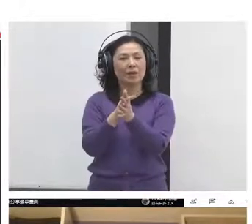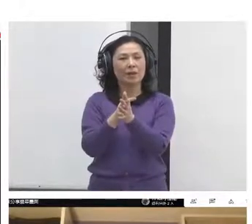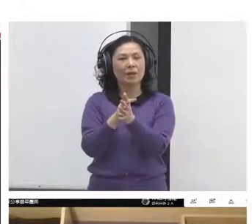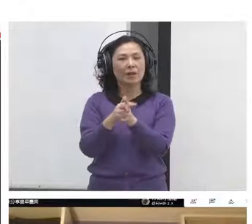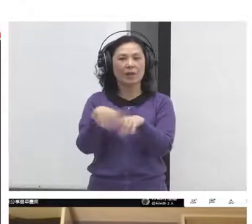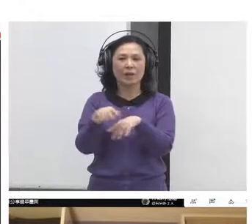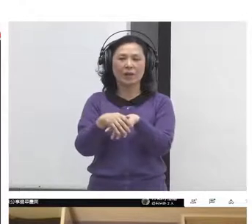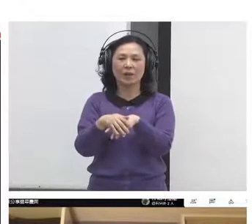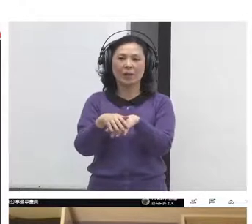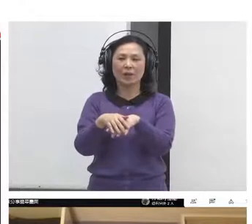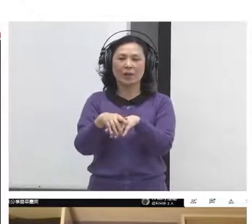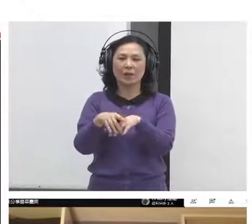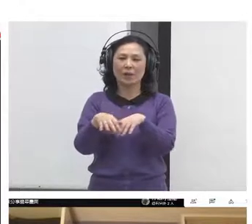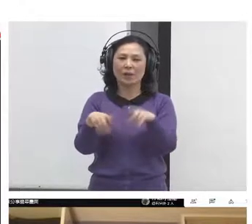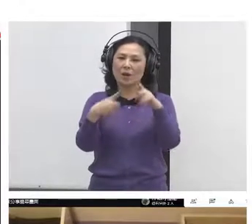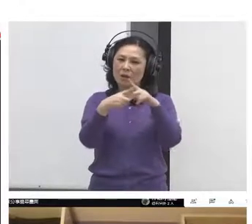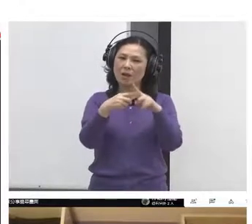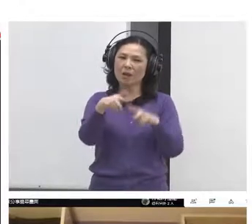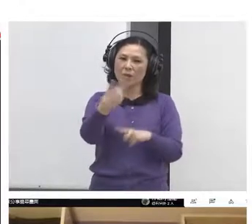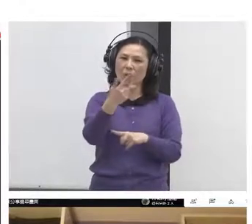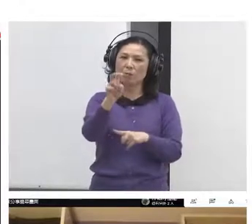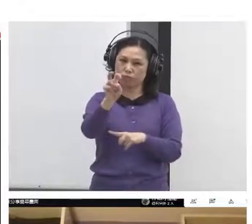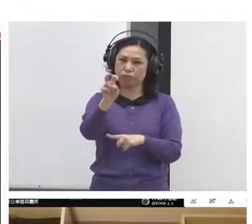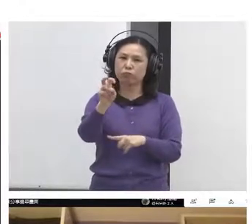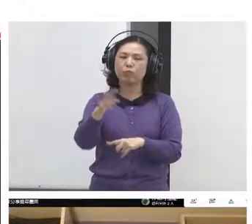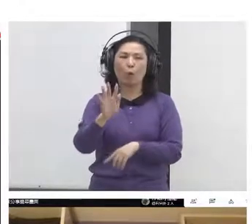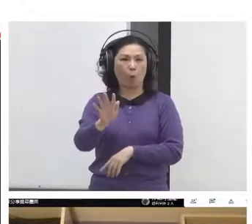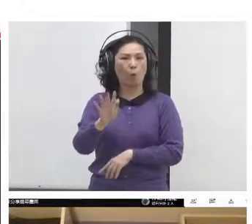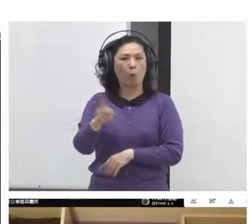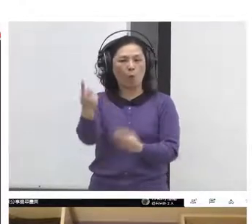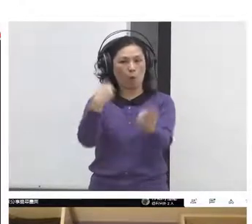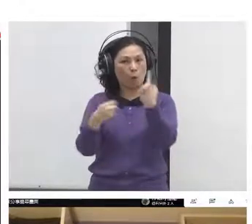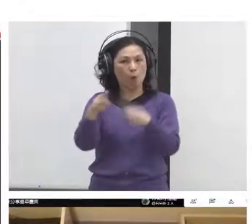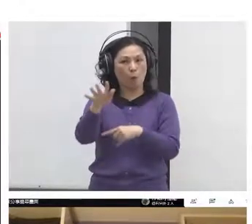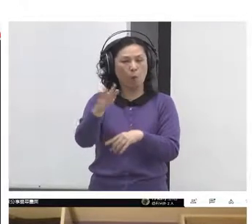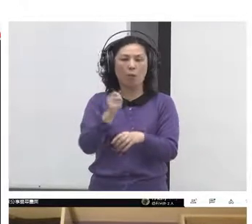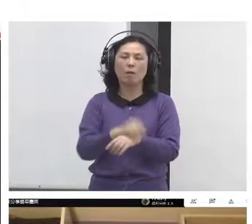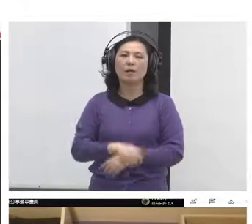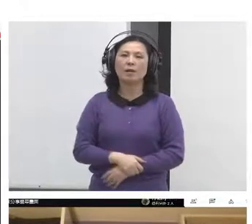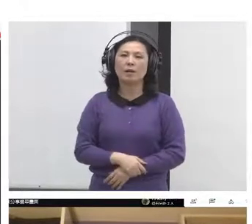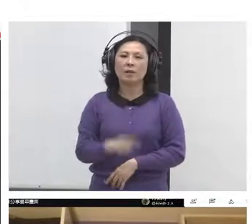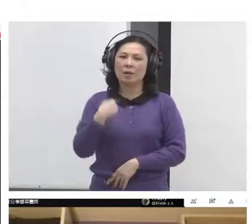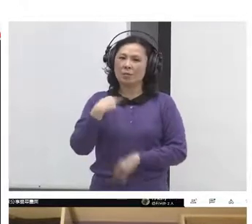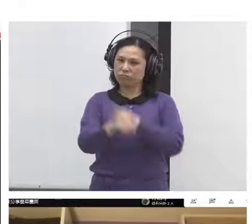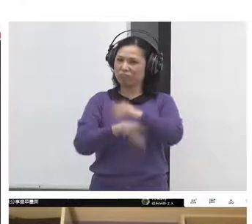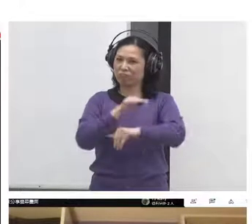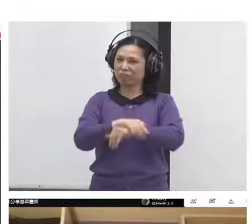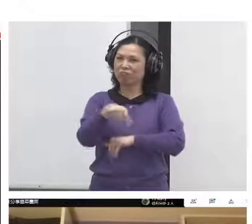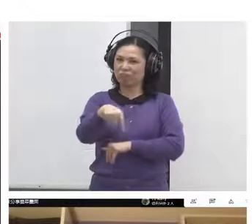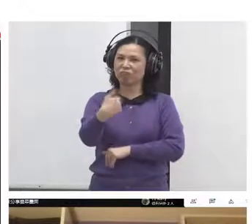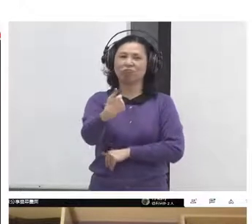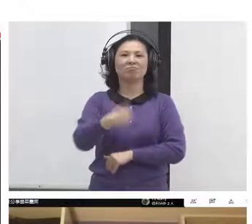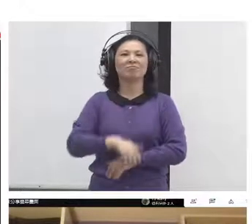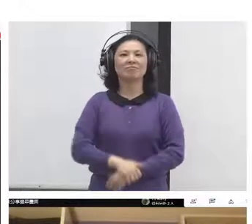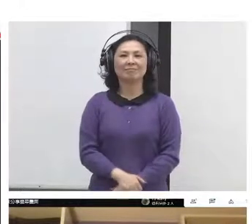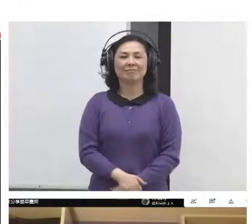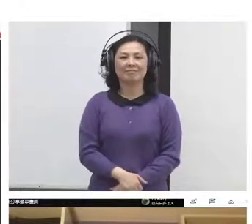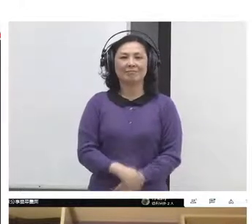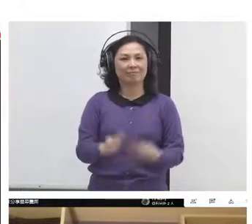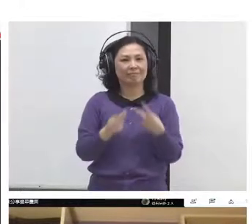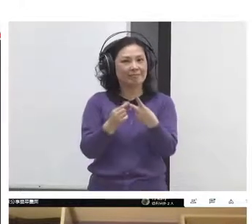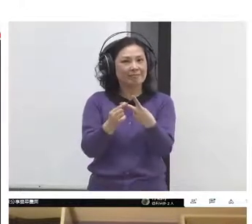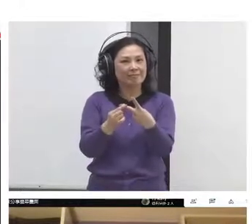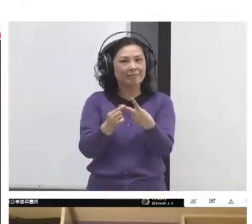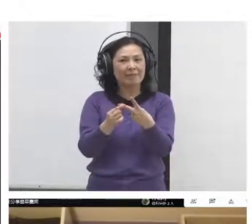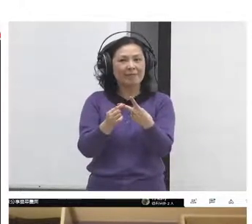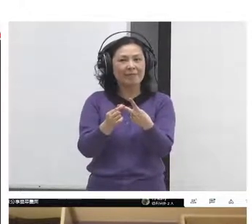And a lot of them are coming for the additional ones as well. So that seemed to work quite well. And the the next challenge is to